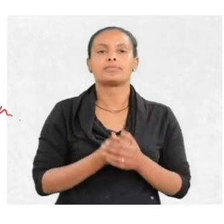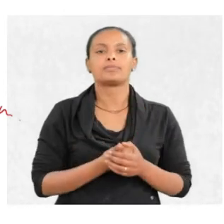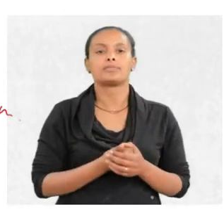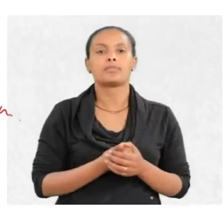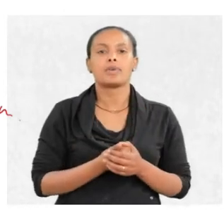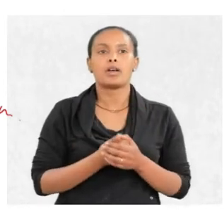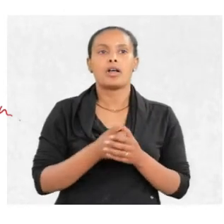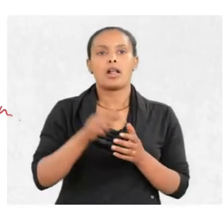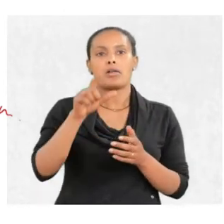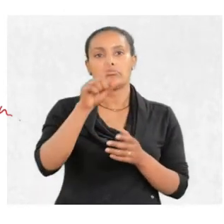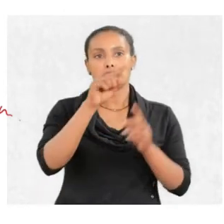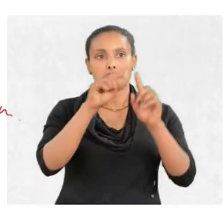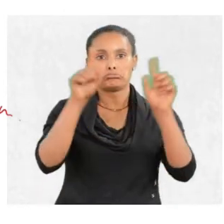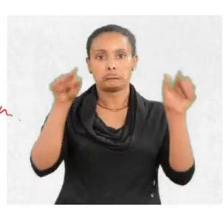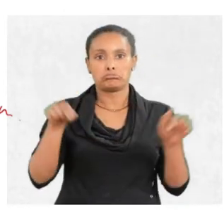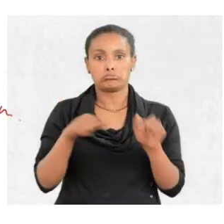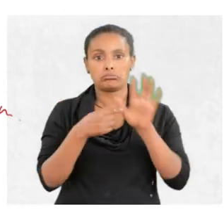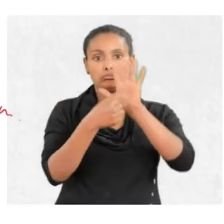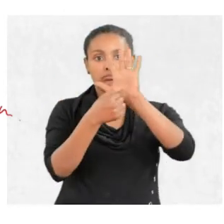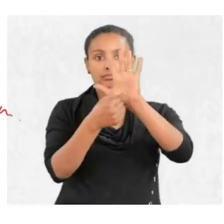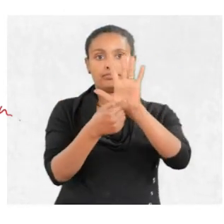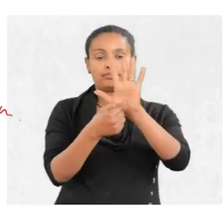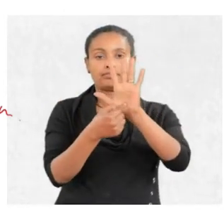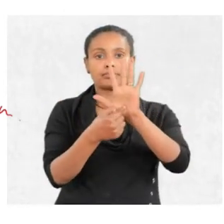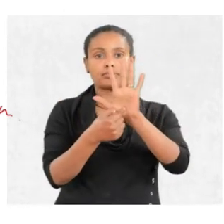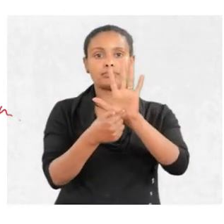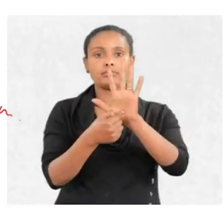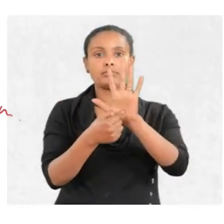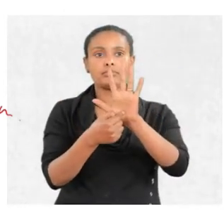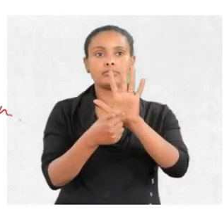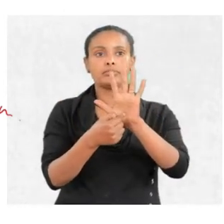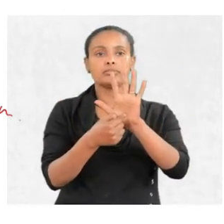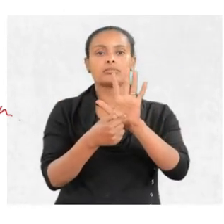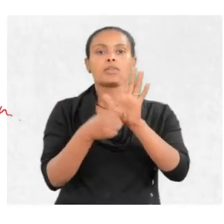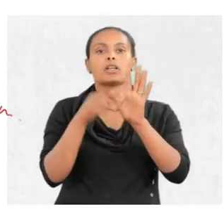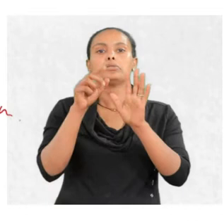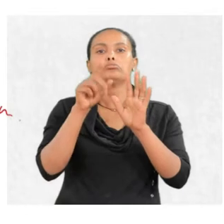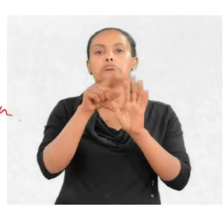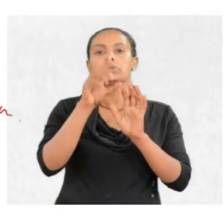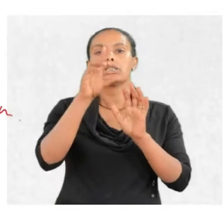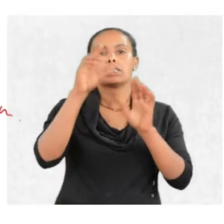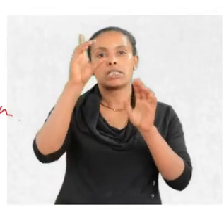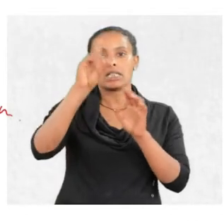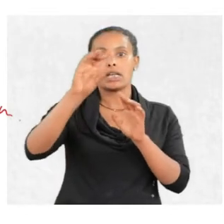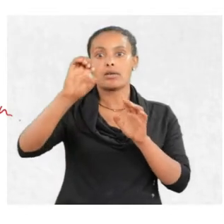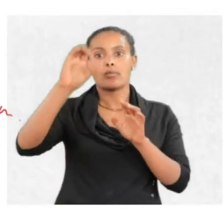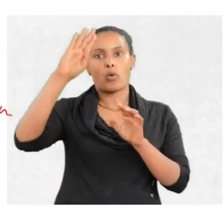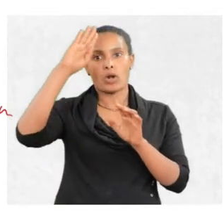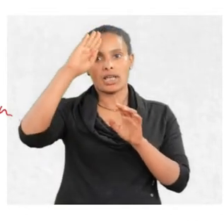lambda equal H divided by mass times velocity is de Broglie equation.